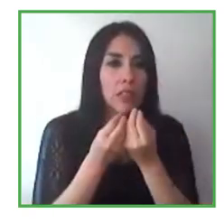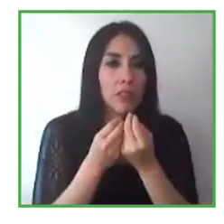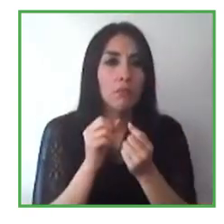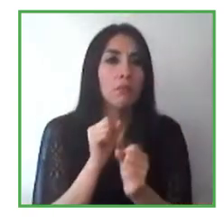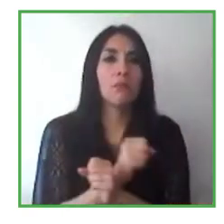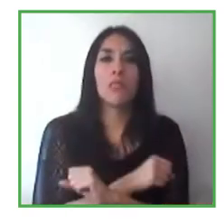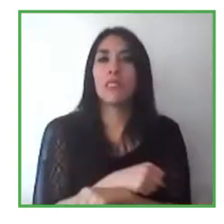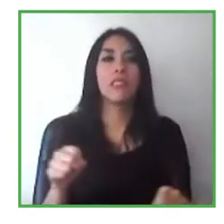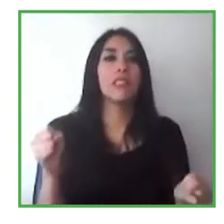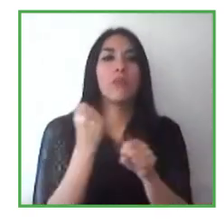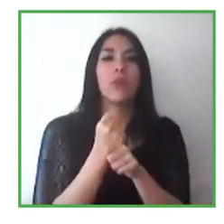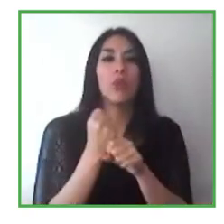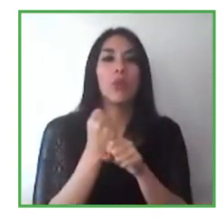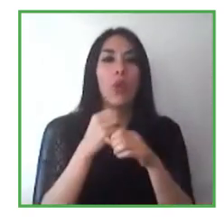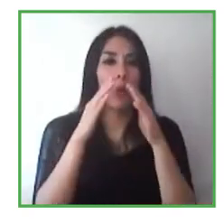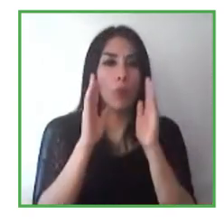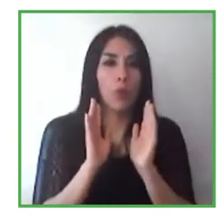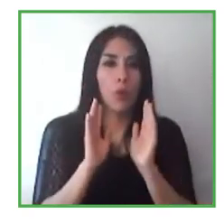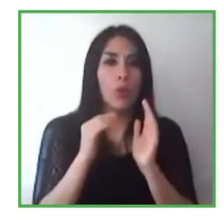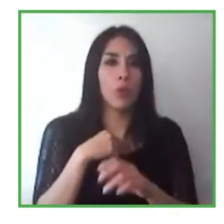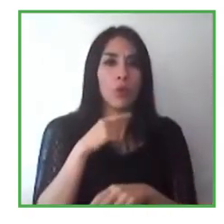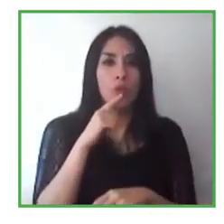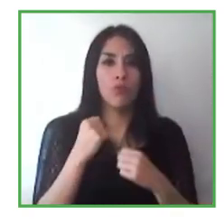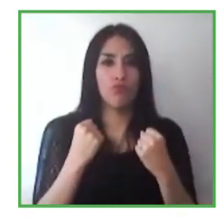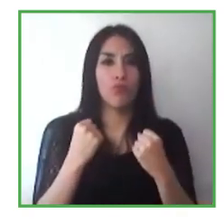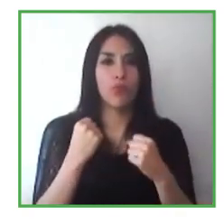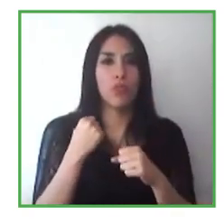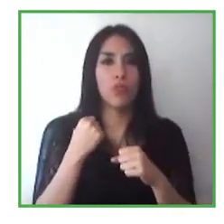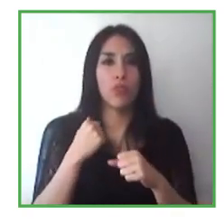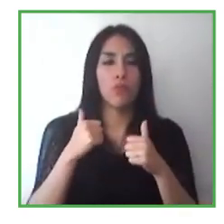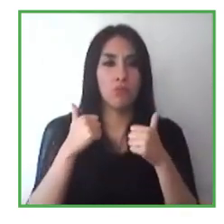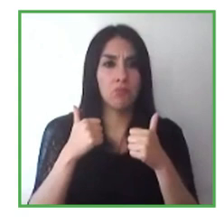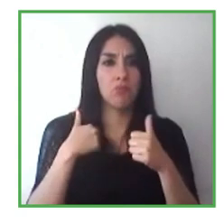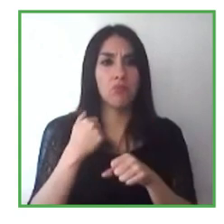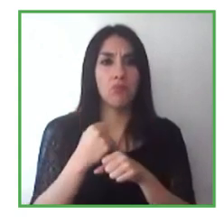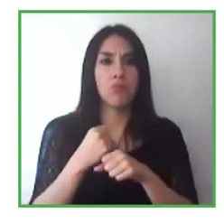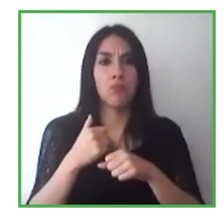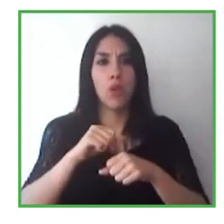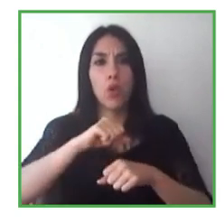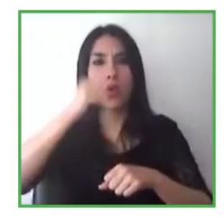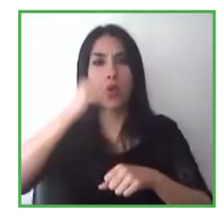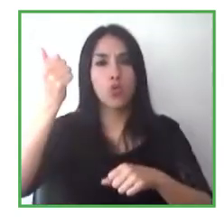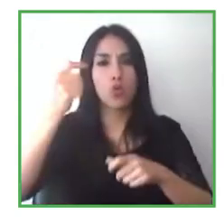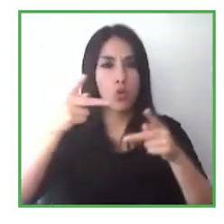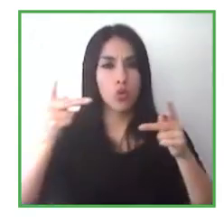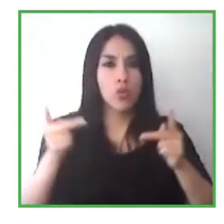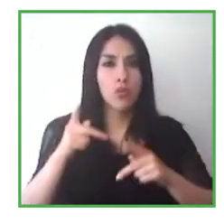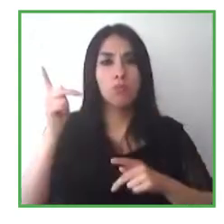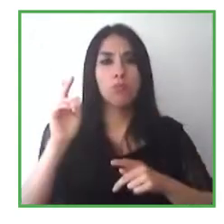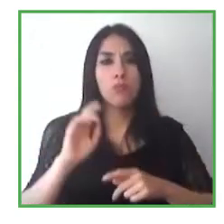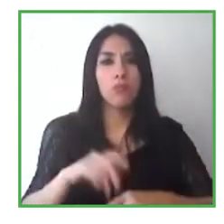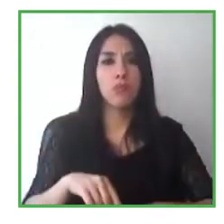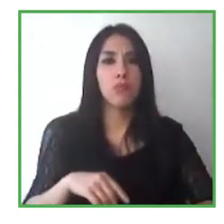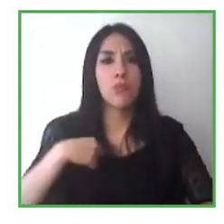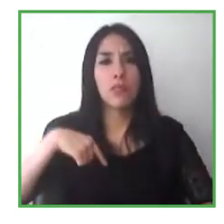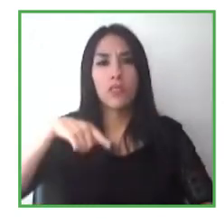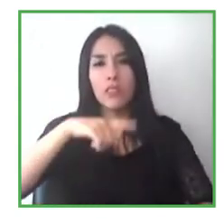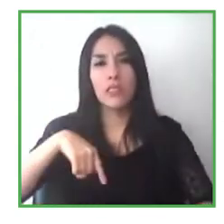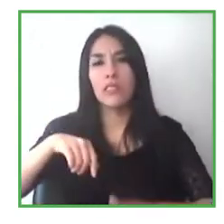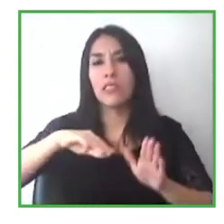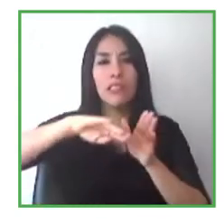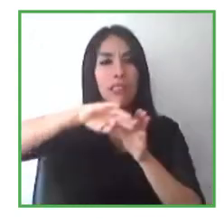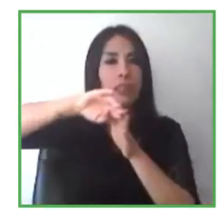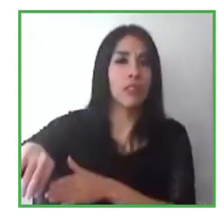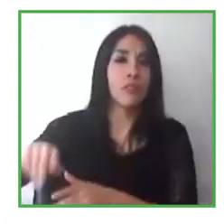from everywhere. But we will once again exclude people. And that is a big concern for my part.